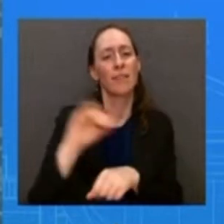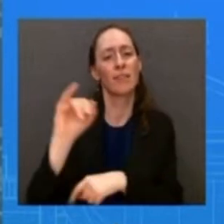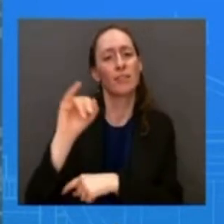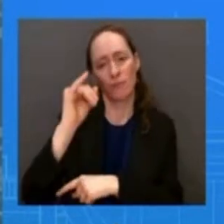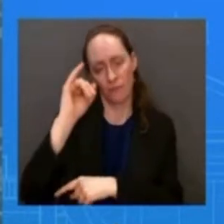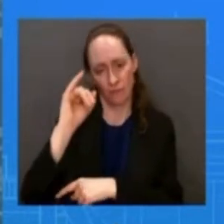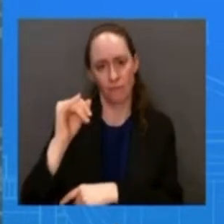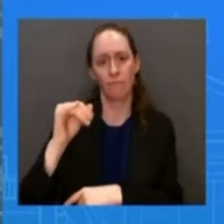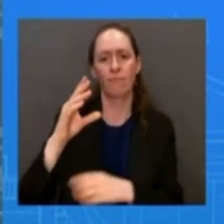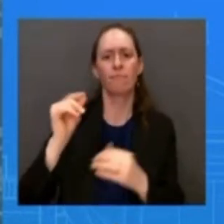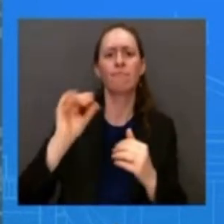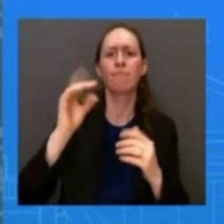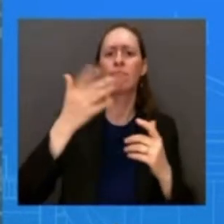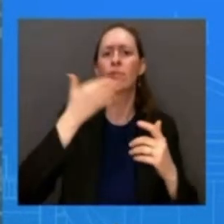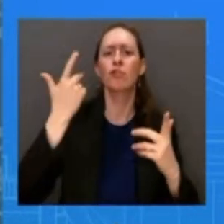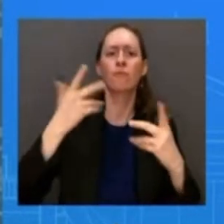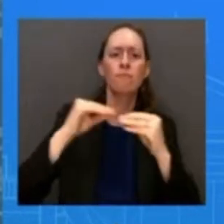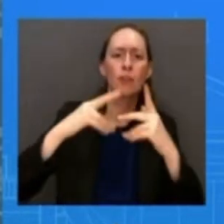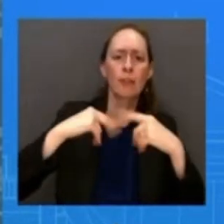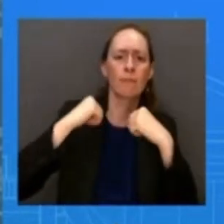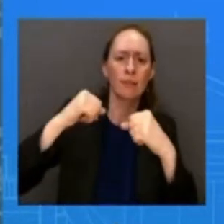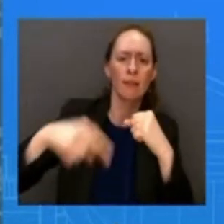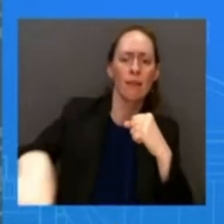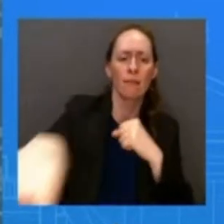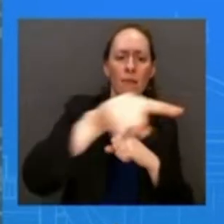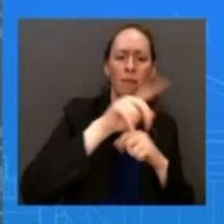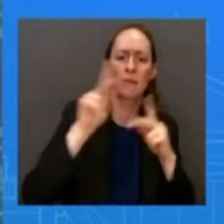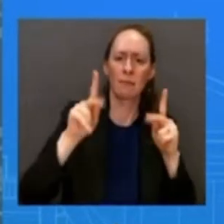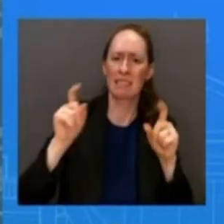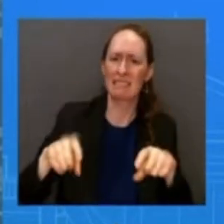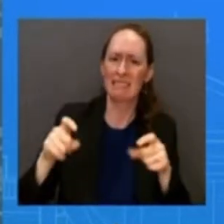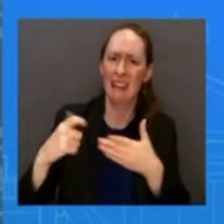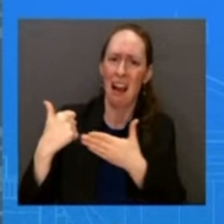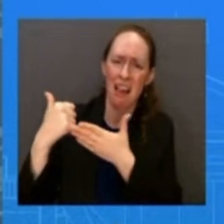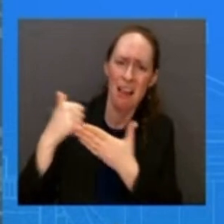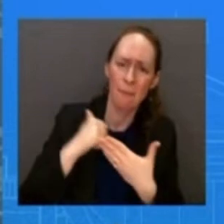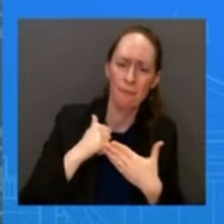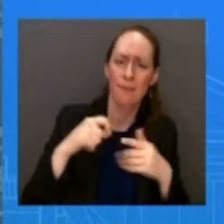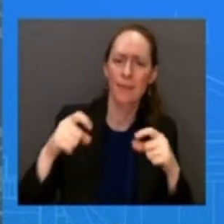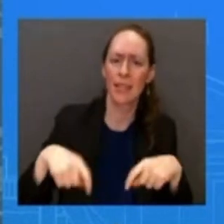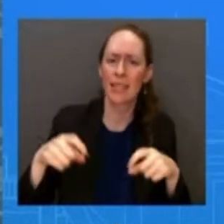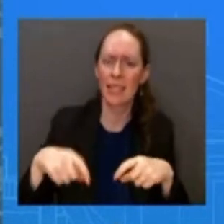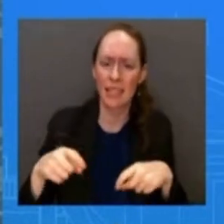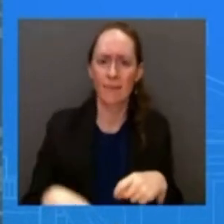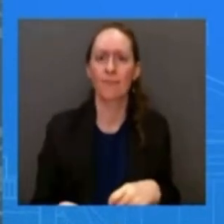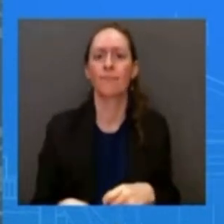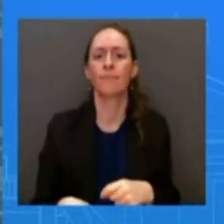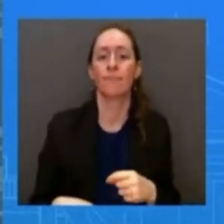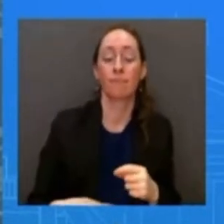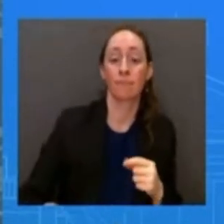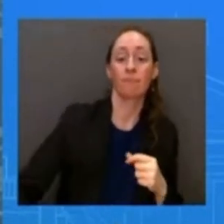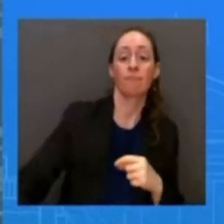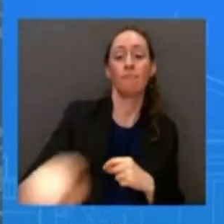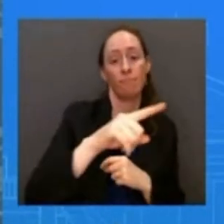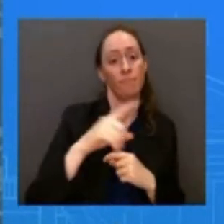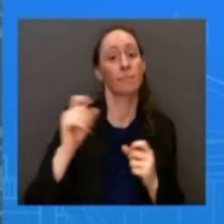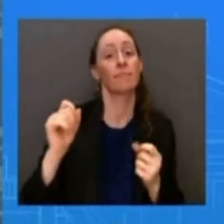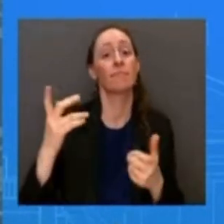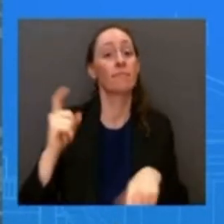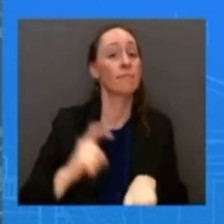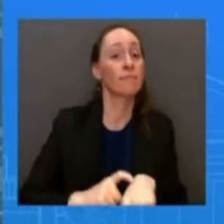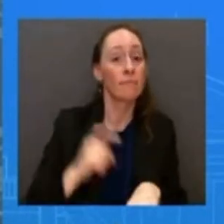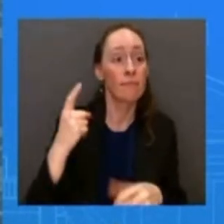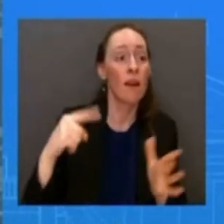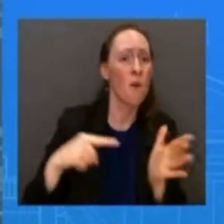reducing the burden of medical debt for millions of American families with that josh i say this all the time it's good to see you it